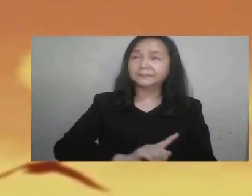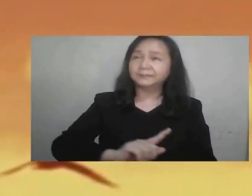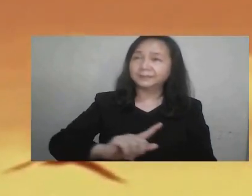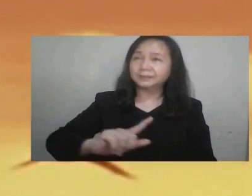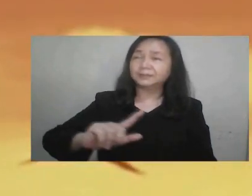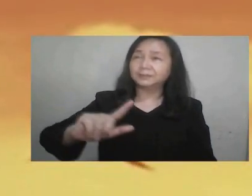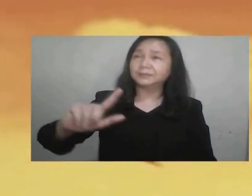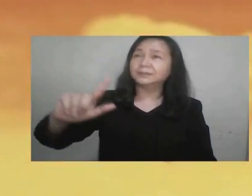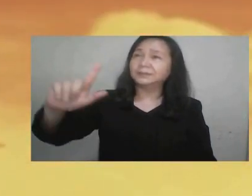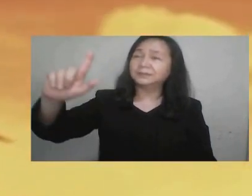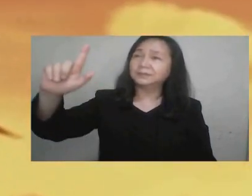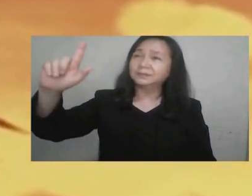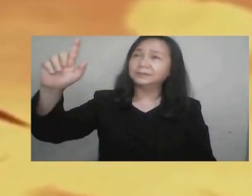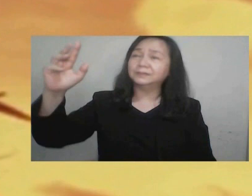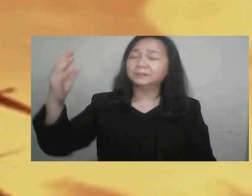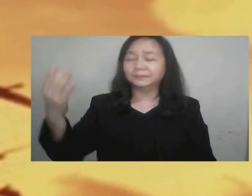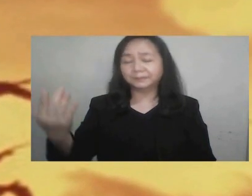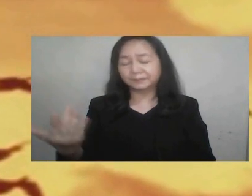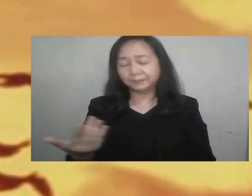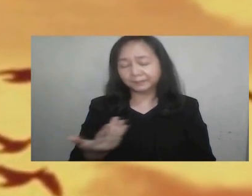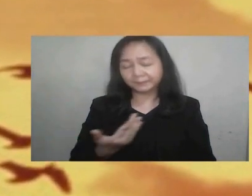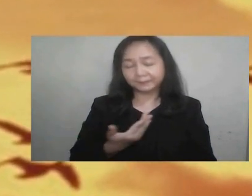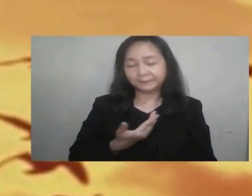Madroong po,